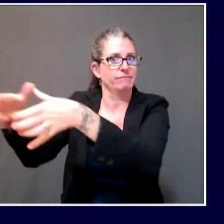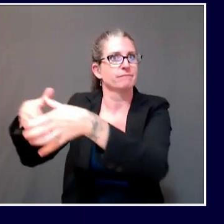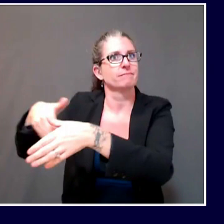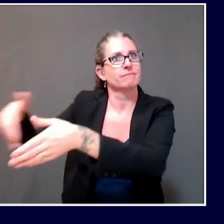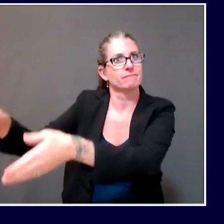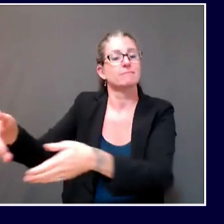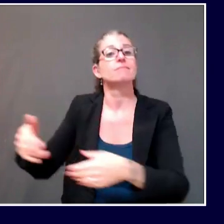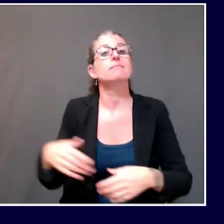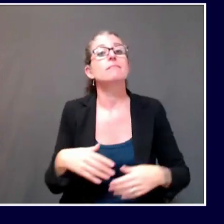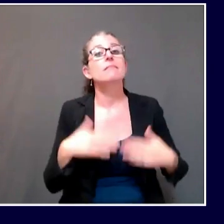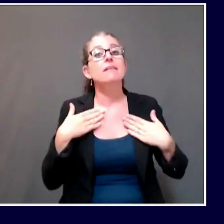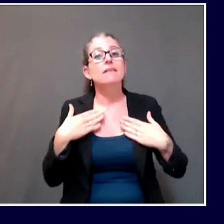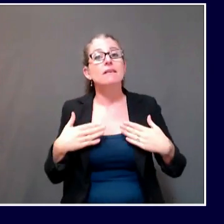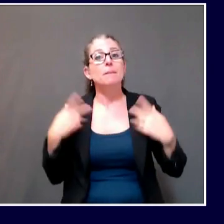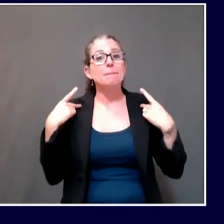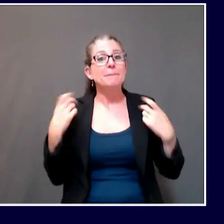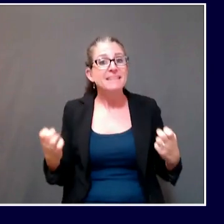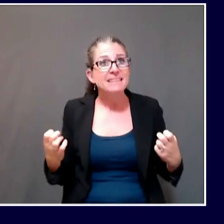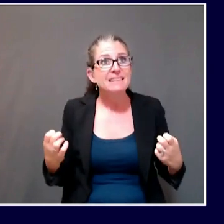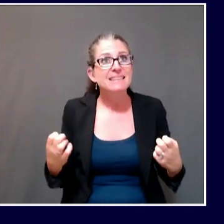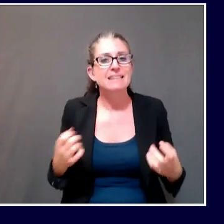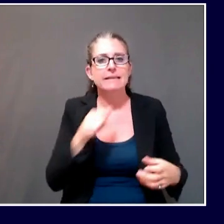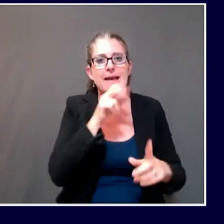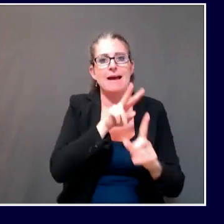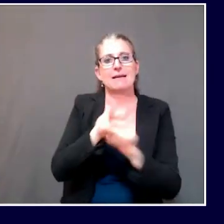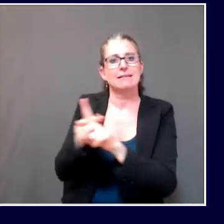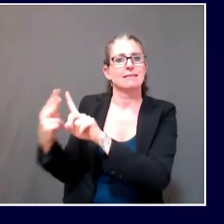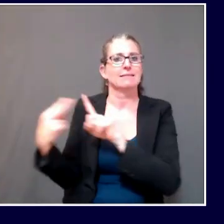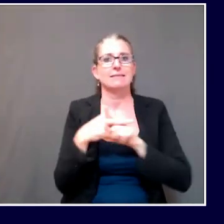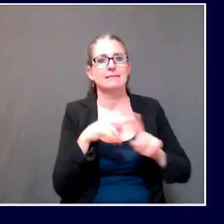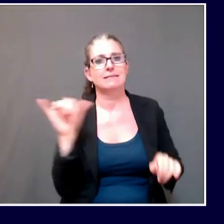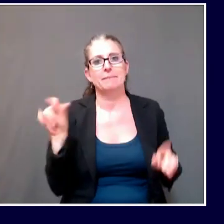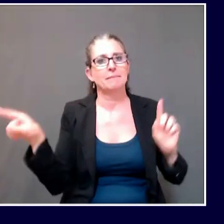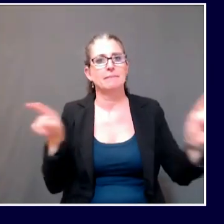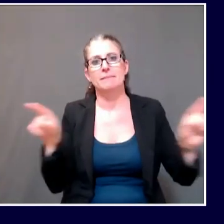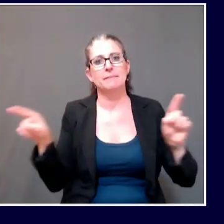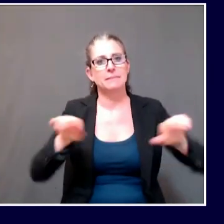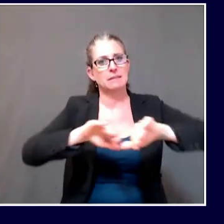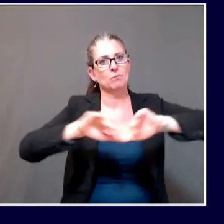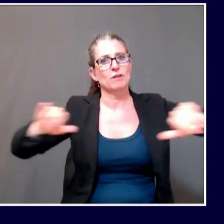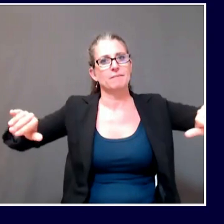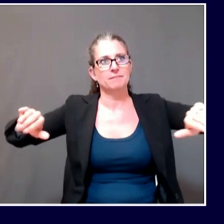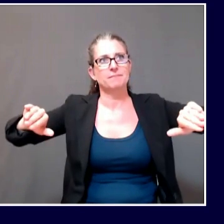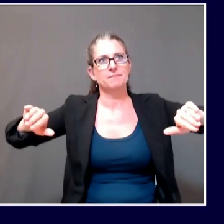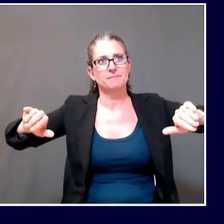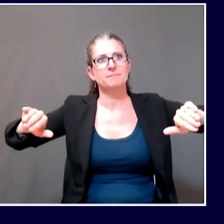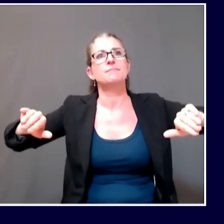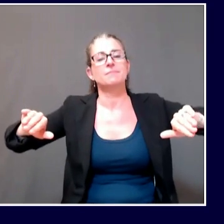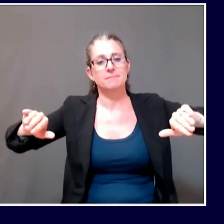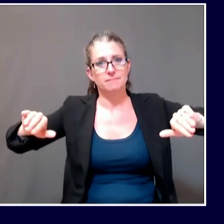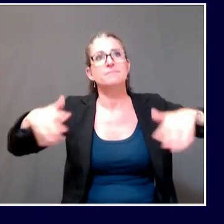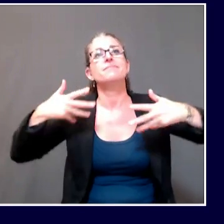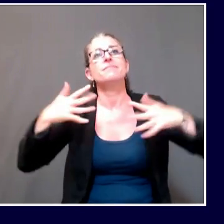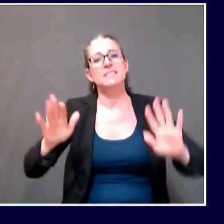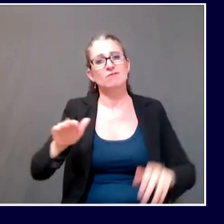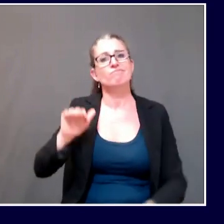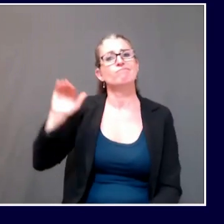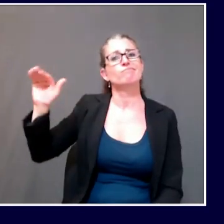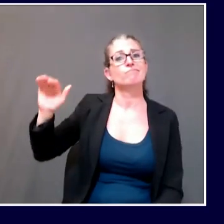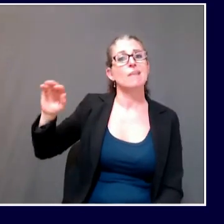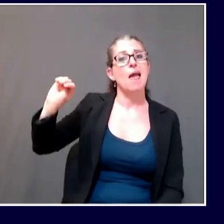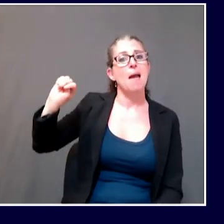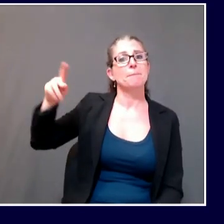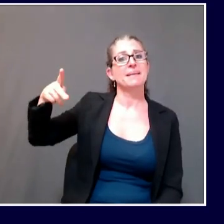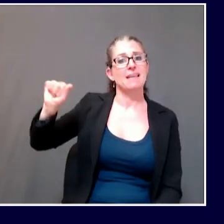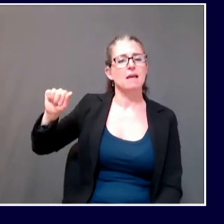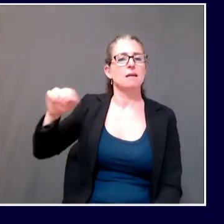We also recommended that they consider the community sports guidance in finalizing their own guidance. We stand ready to answer any additional